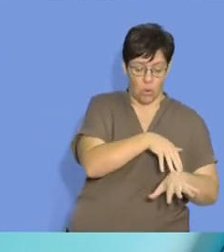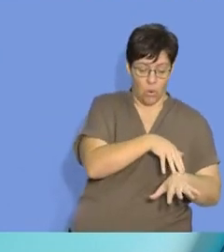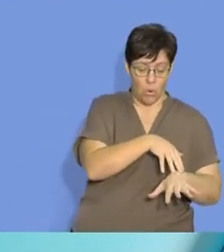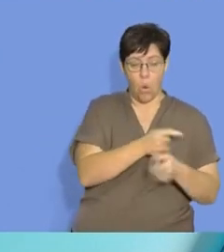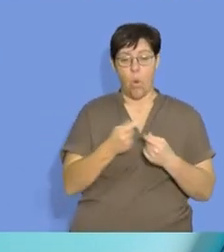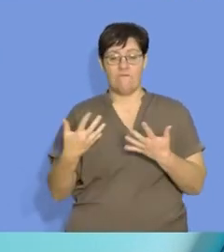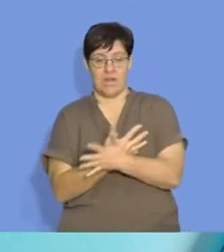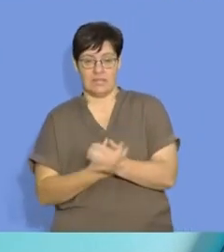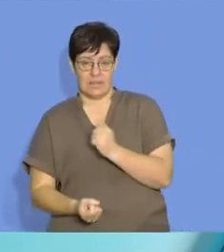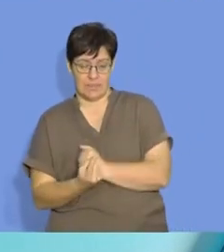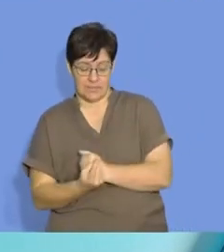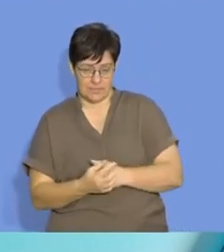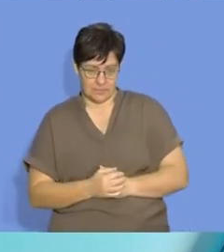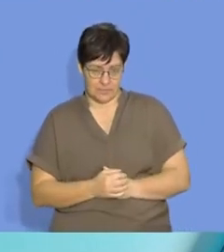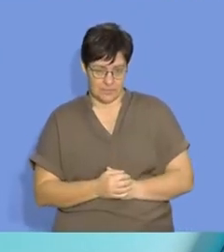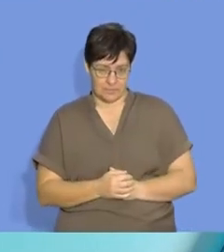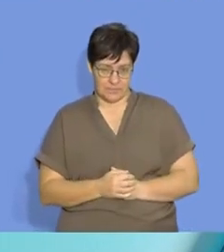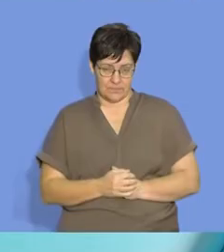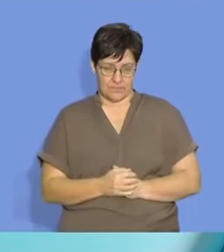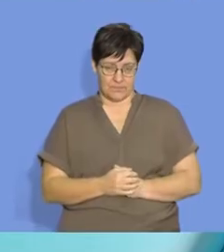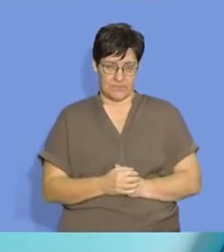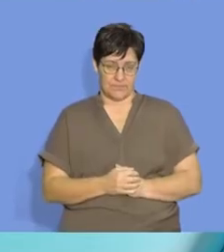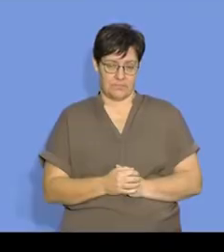or how fast a reaction goes.